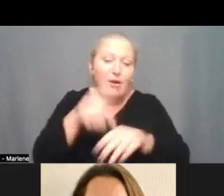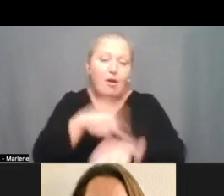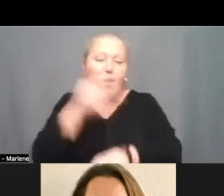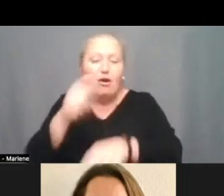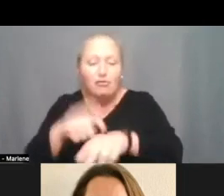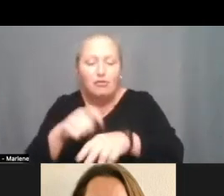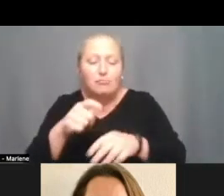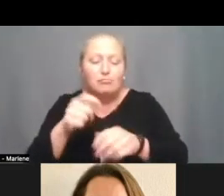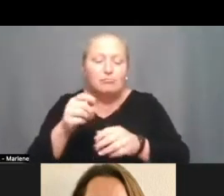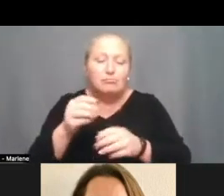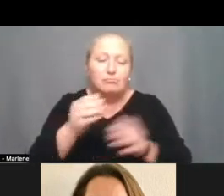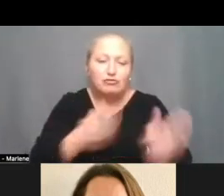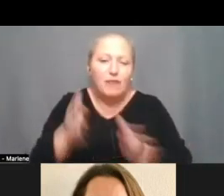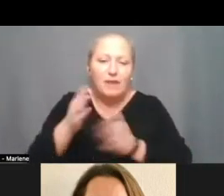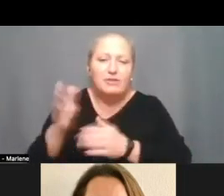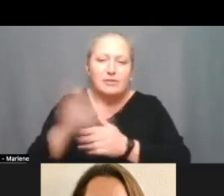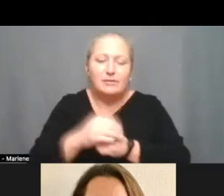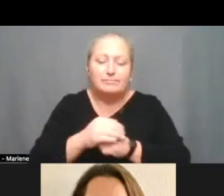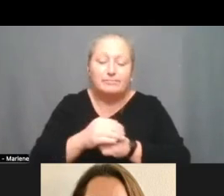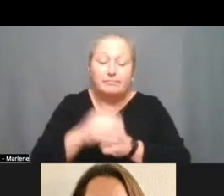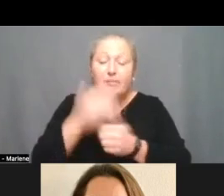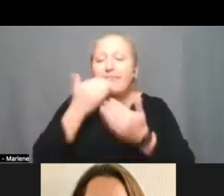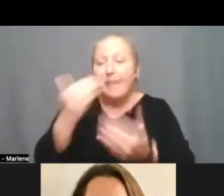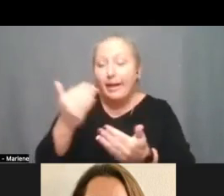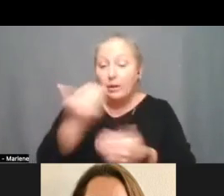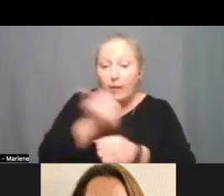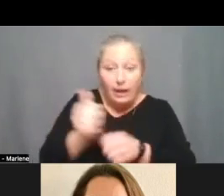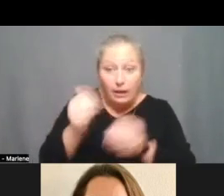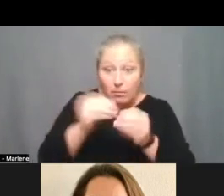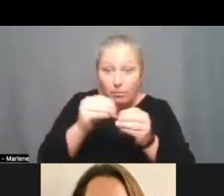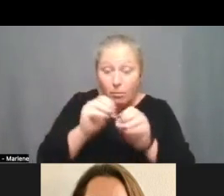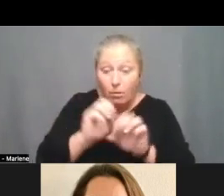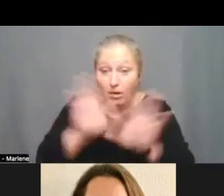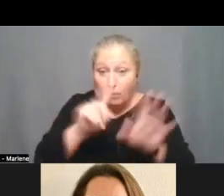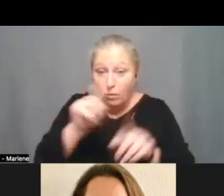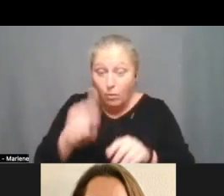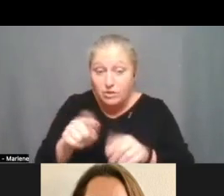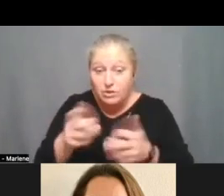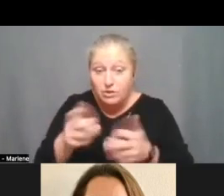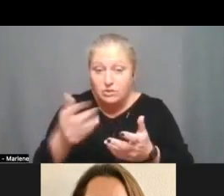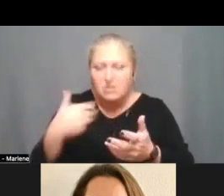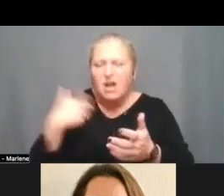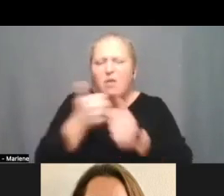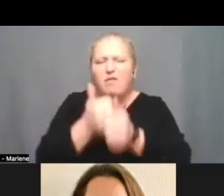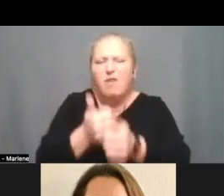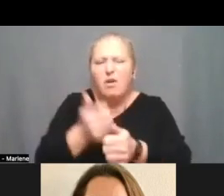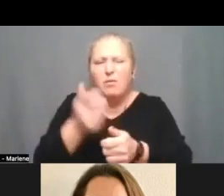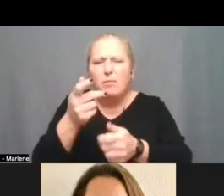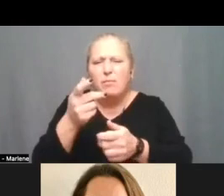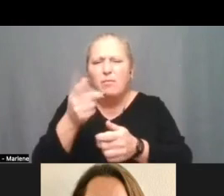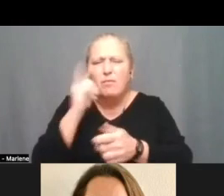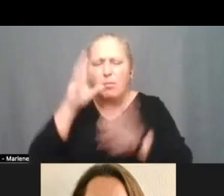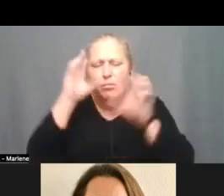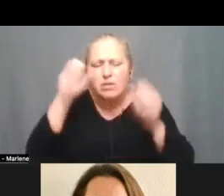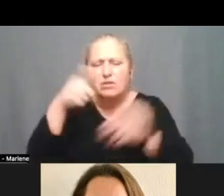strategies thank you are there any other clarifying questions um i just want to follow up on um president roctor's question uh